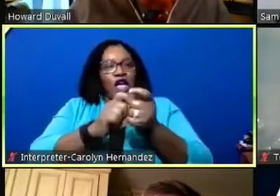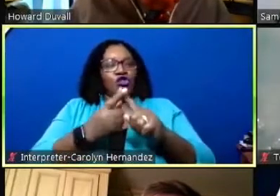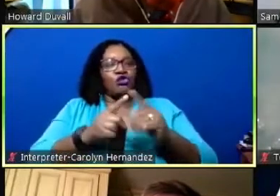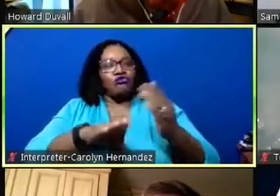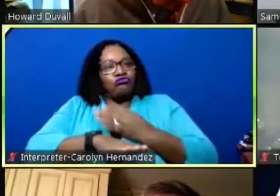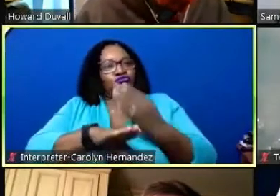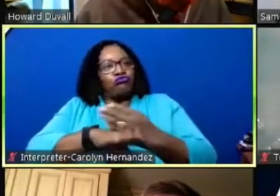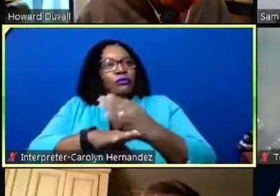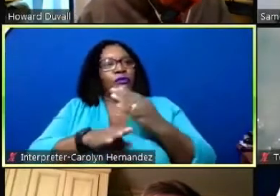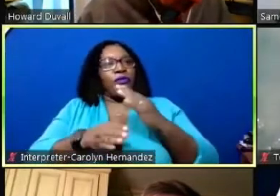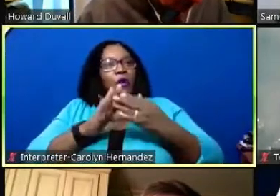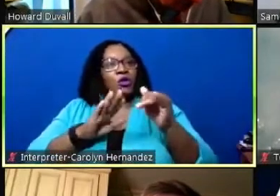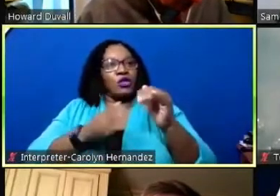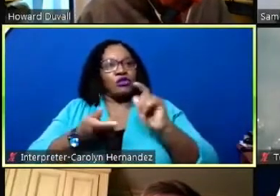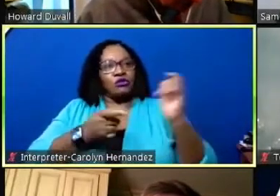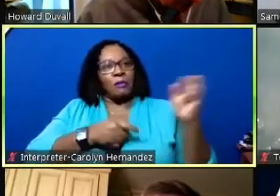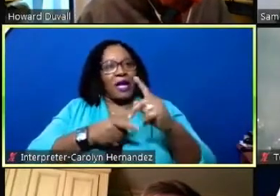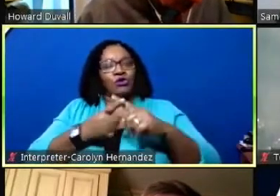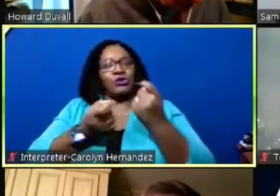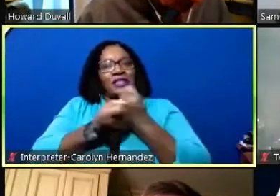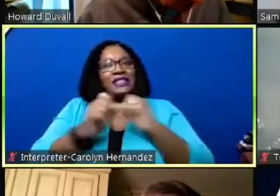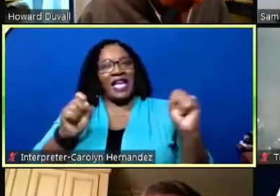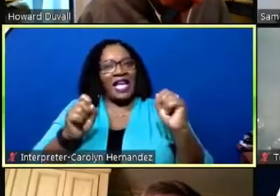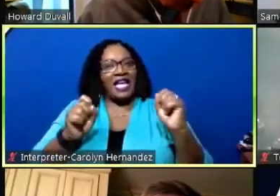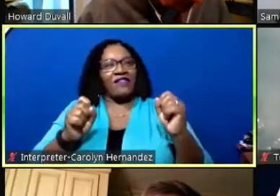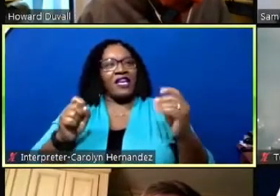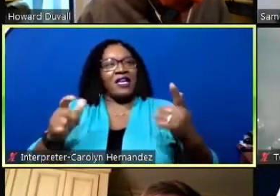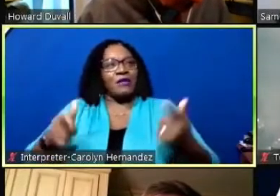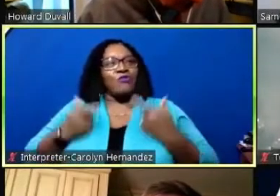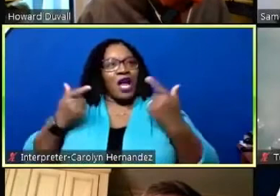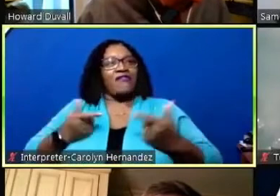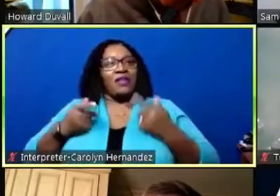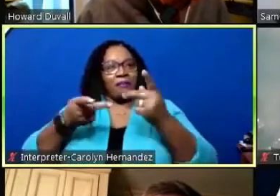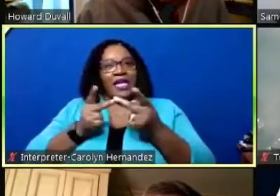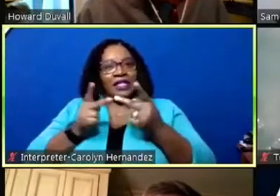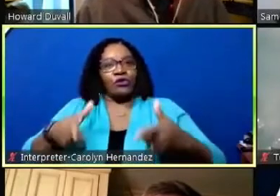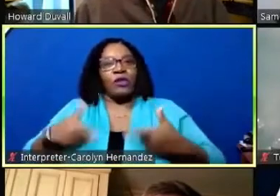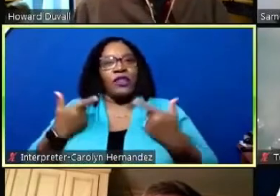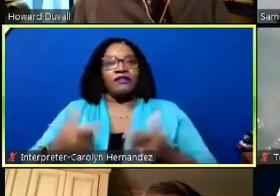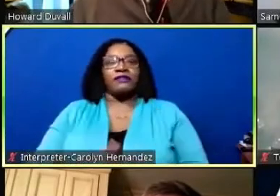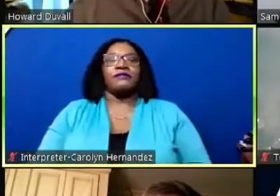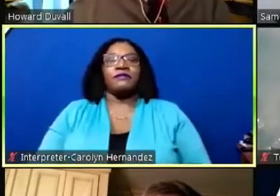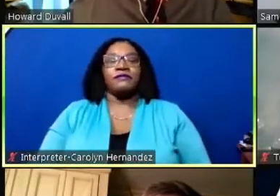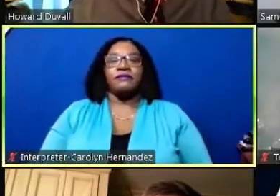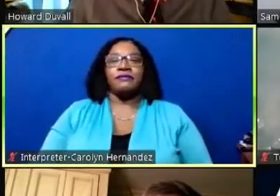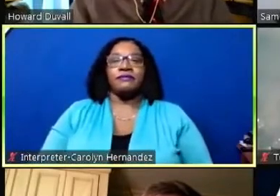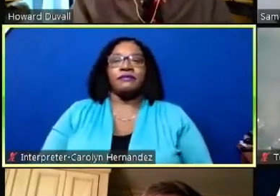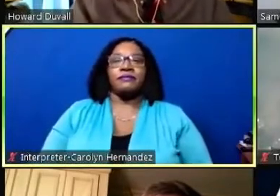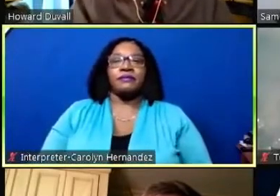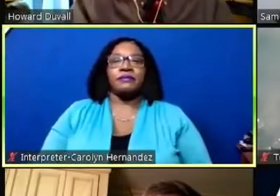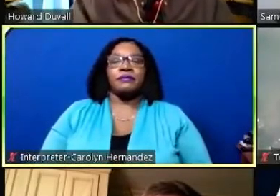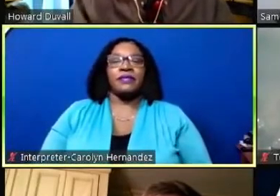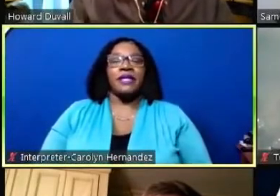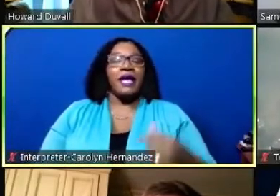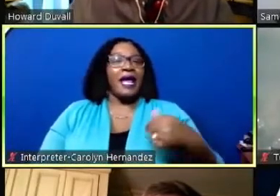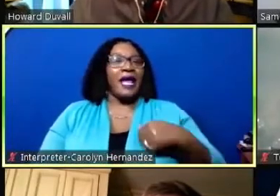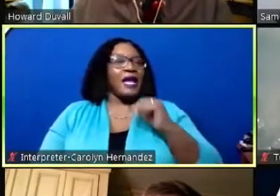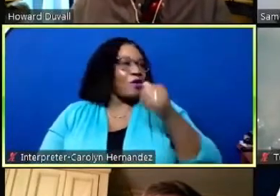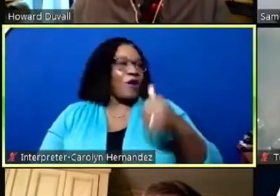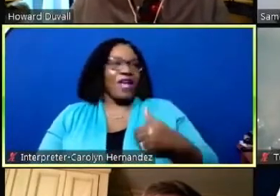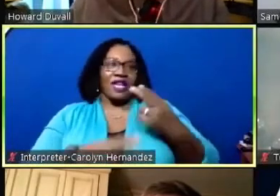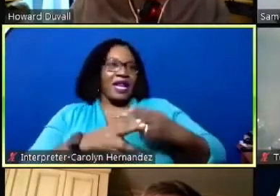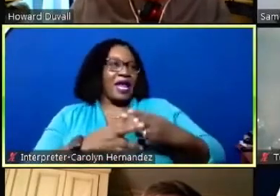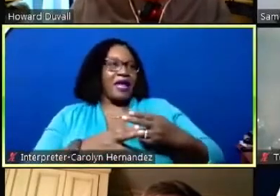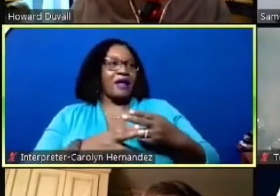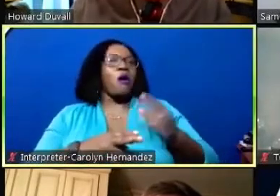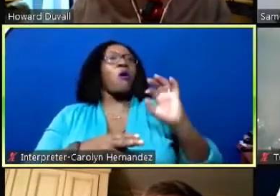returning it to a safe vibrant place to live and i do not have a name further